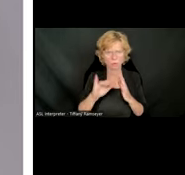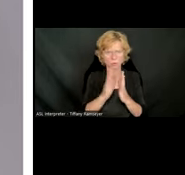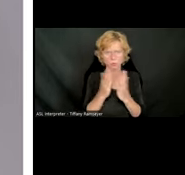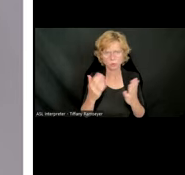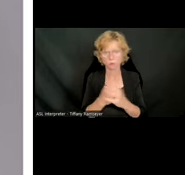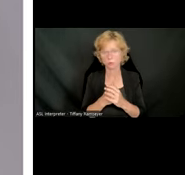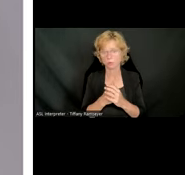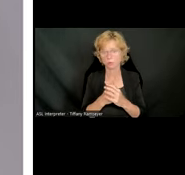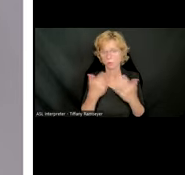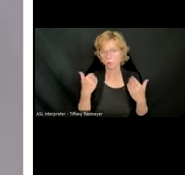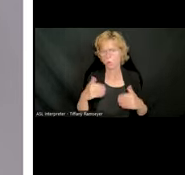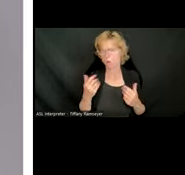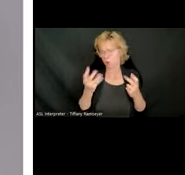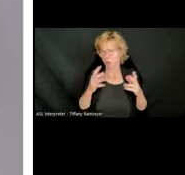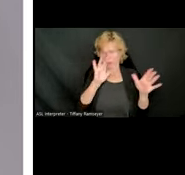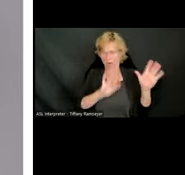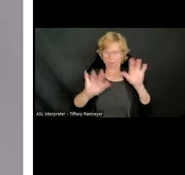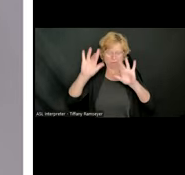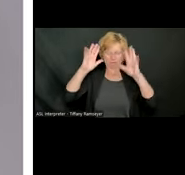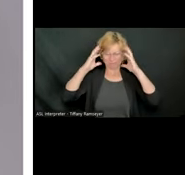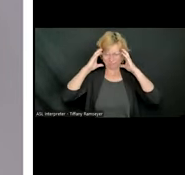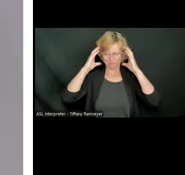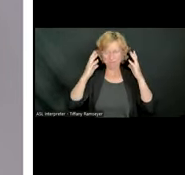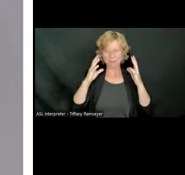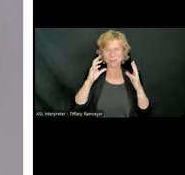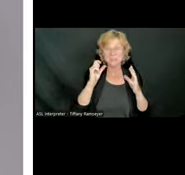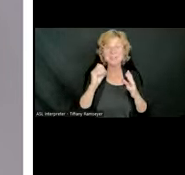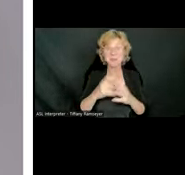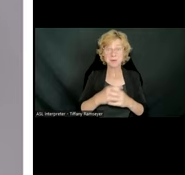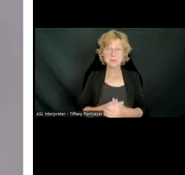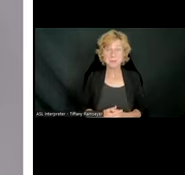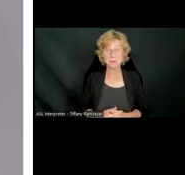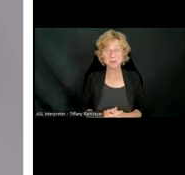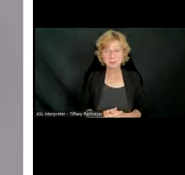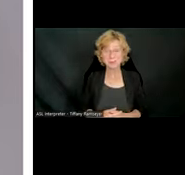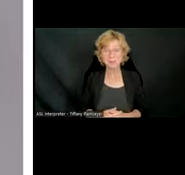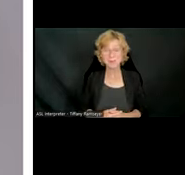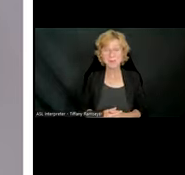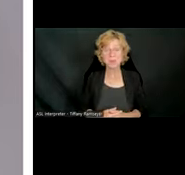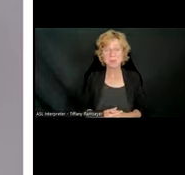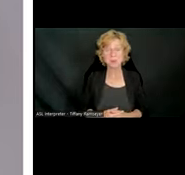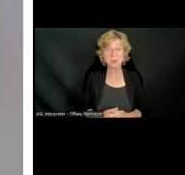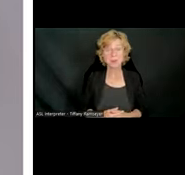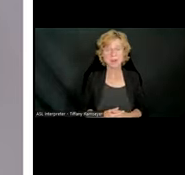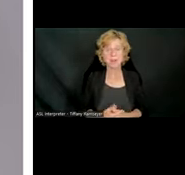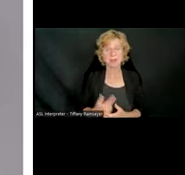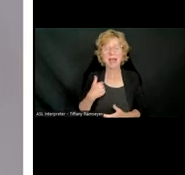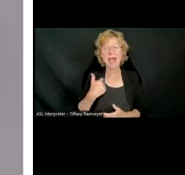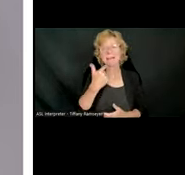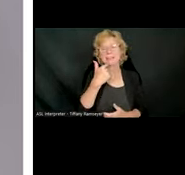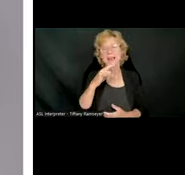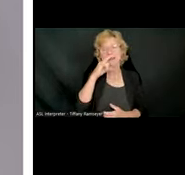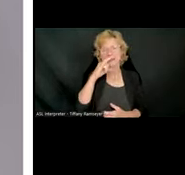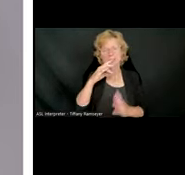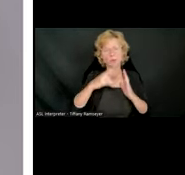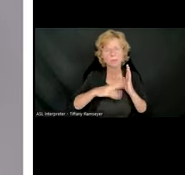Too many buttons on the page. So I said that kids are reading books in the way that works for